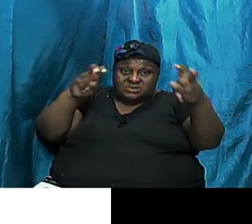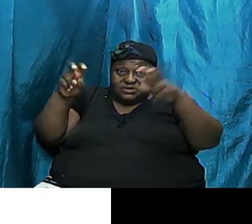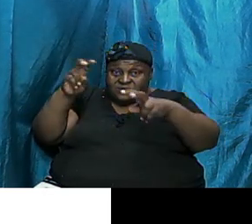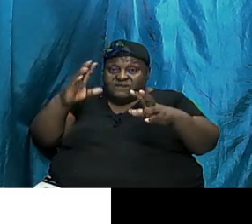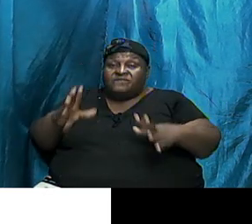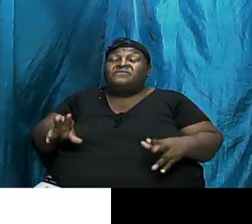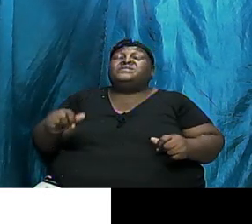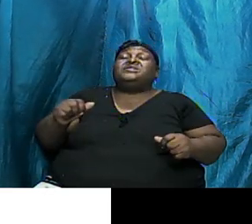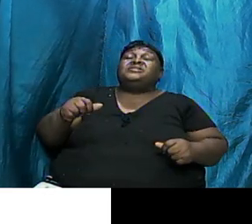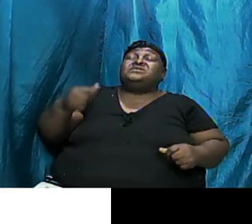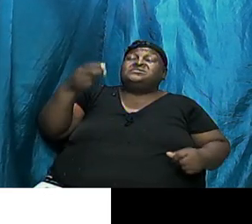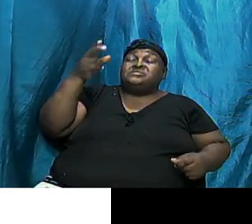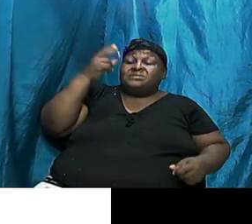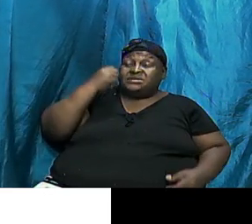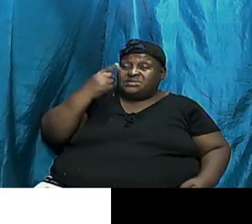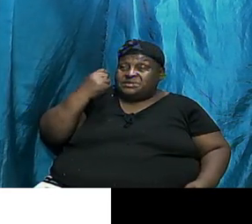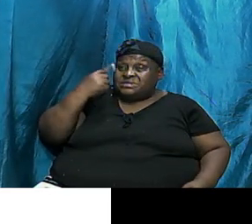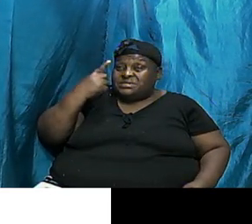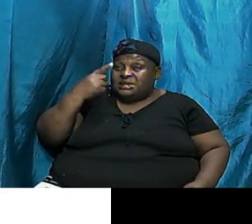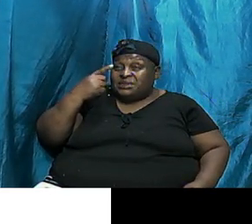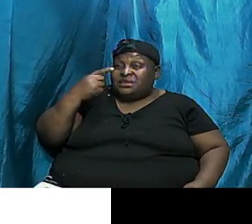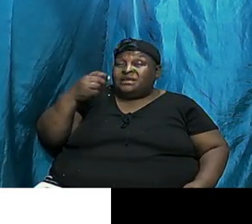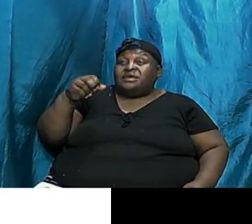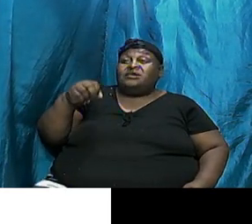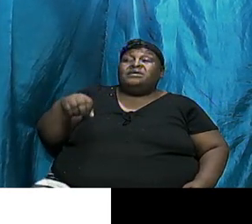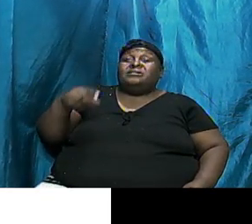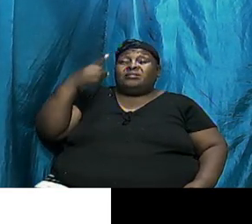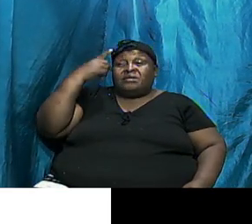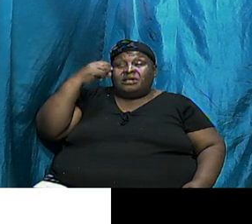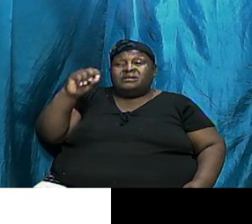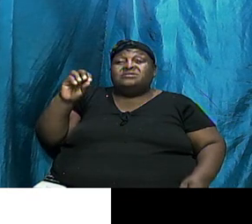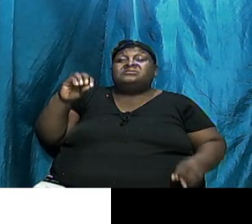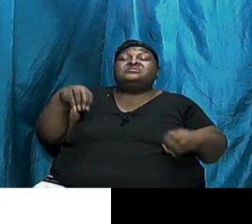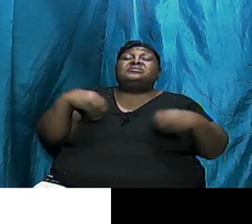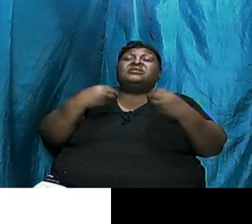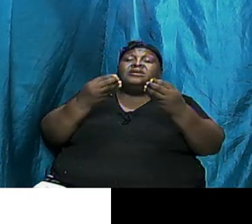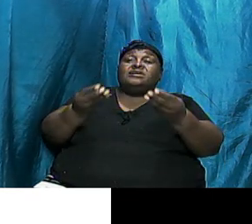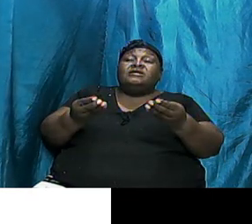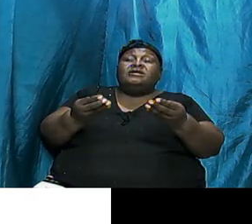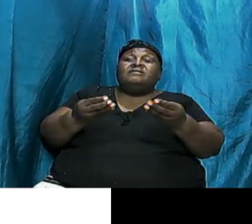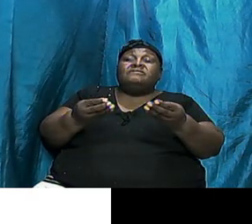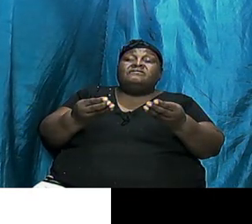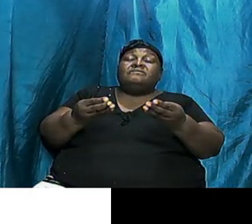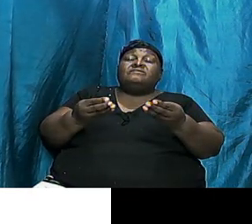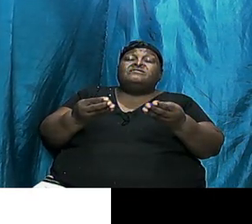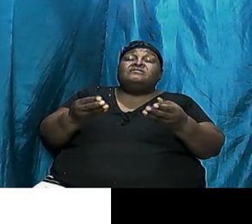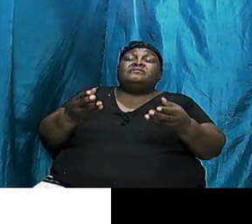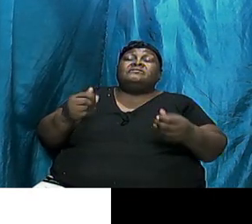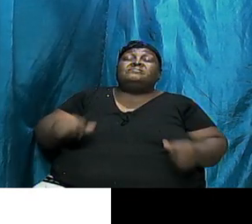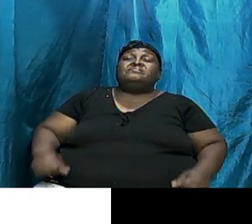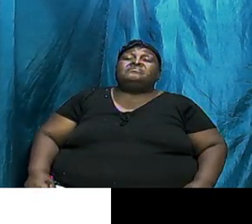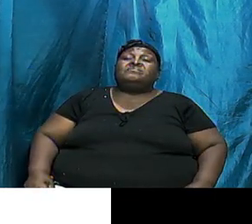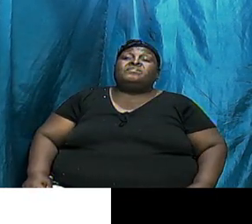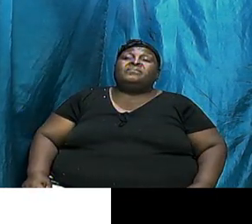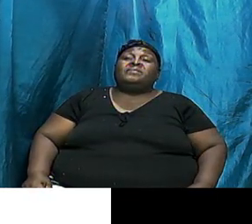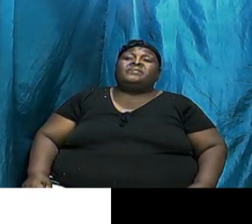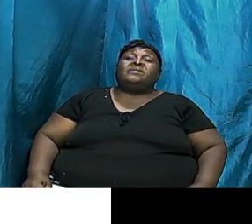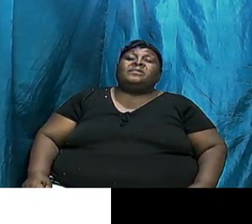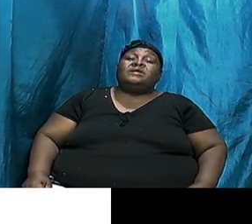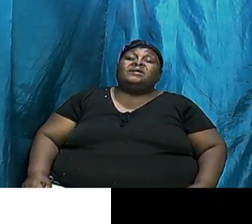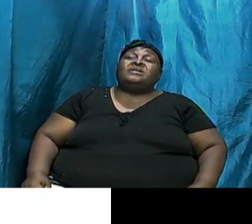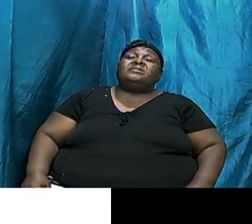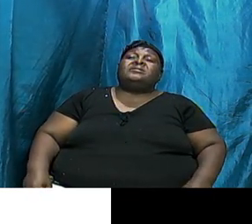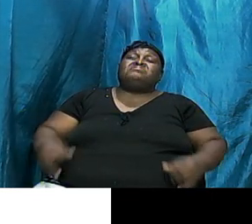Because We Are Going To Give The Dispersion Later On And Then The Final Son